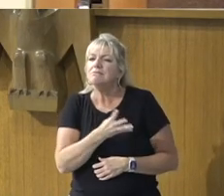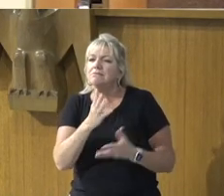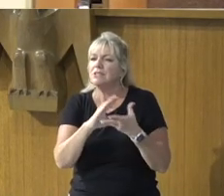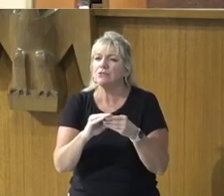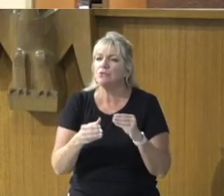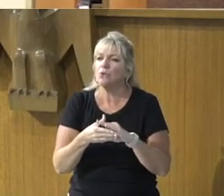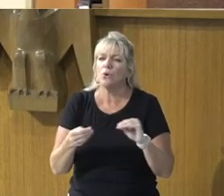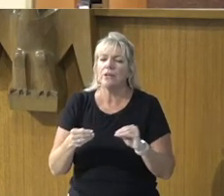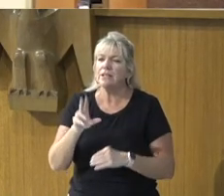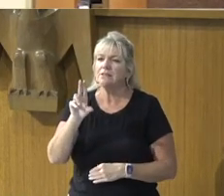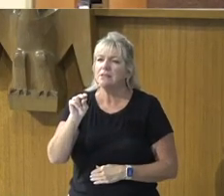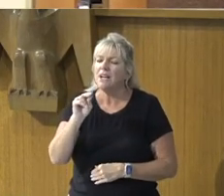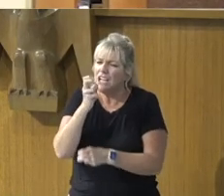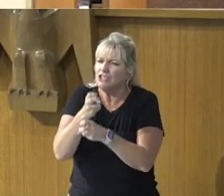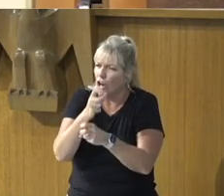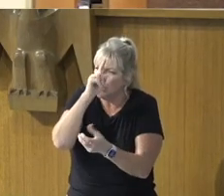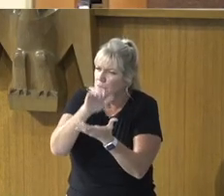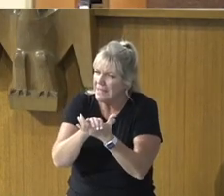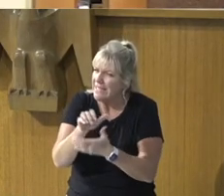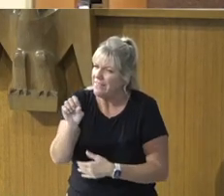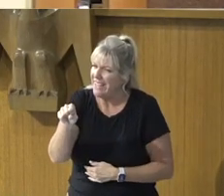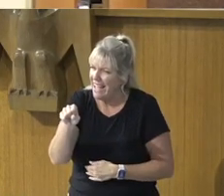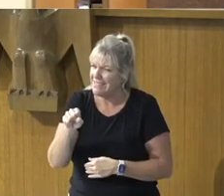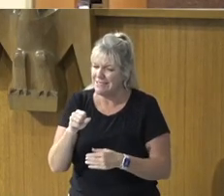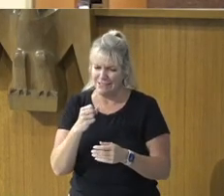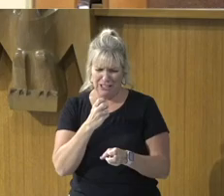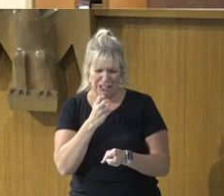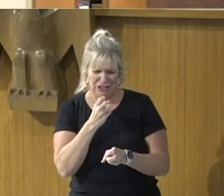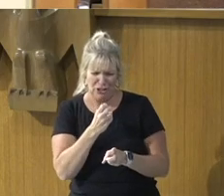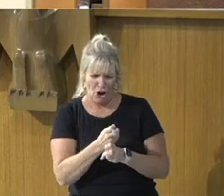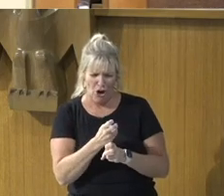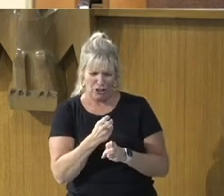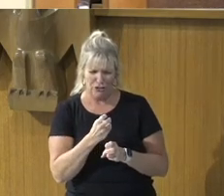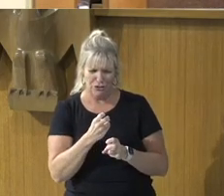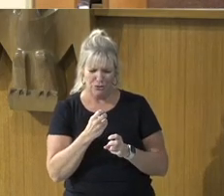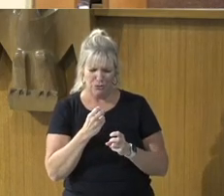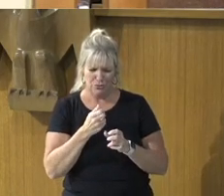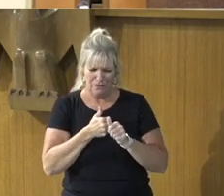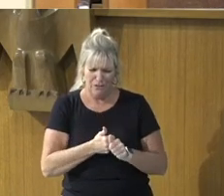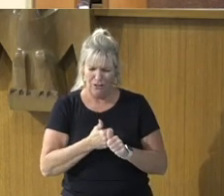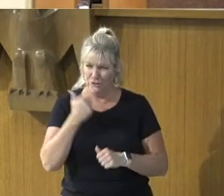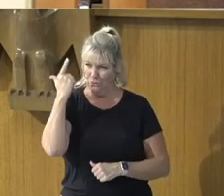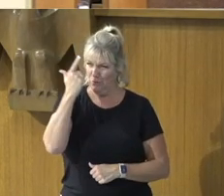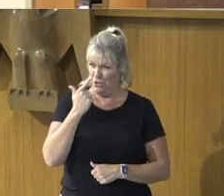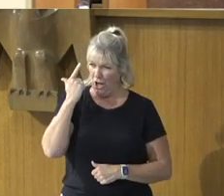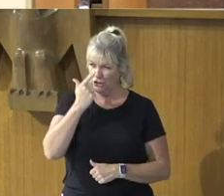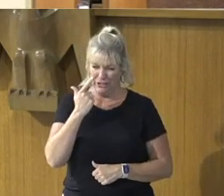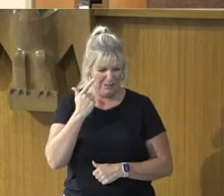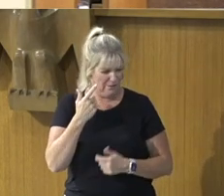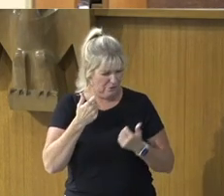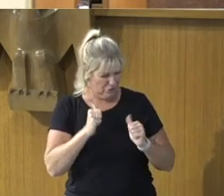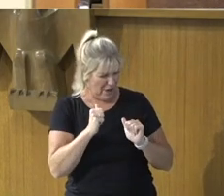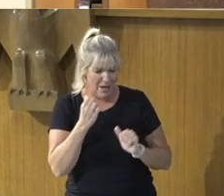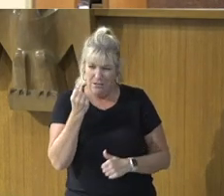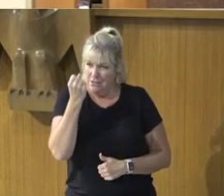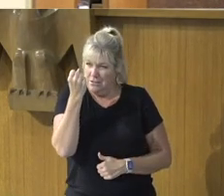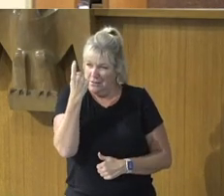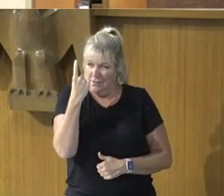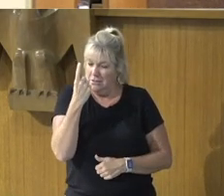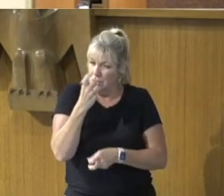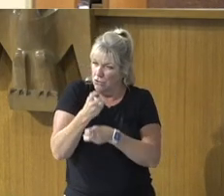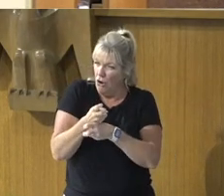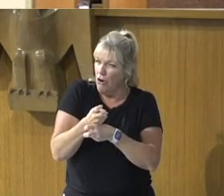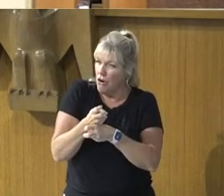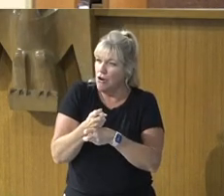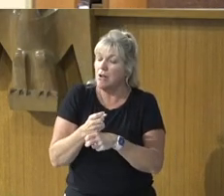Hard to believe, And even harder, To rationally understand, But speaking of, Irrationality, Mind you, Above